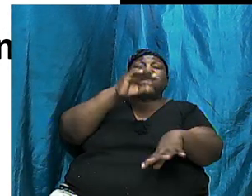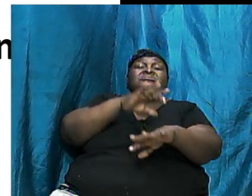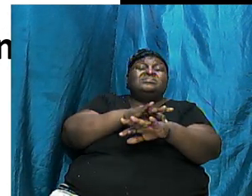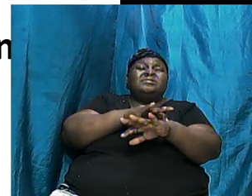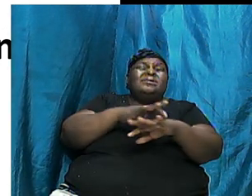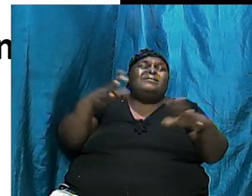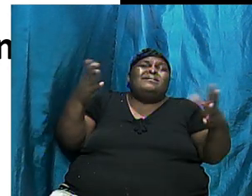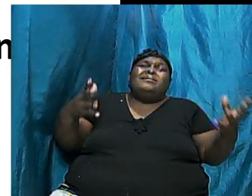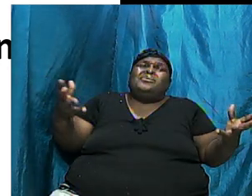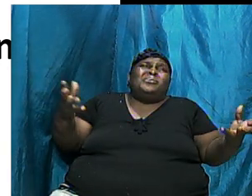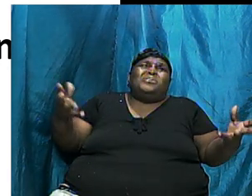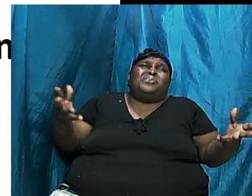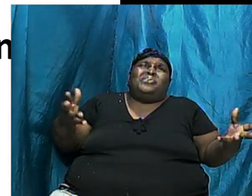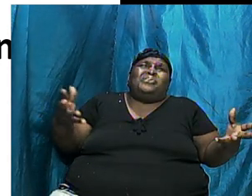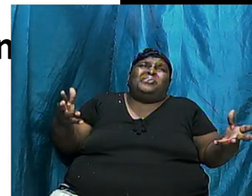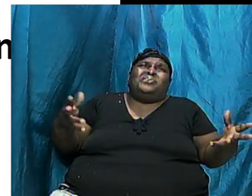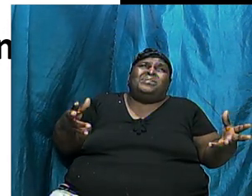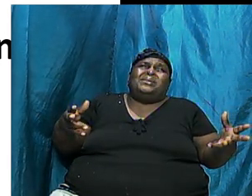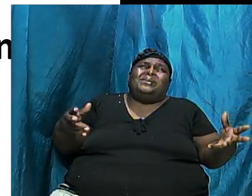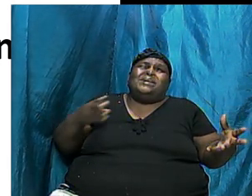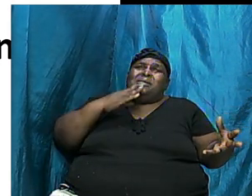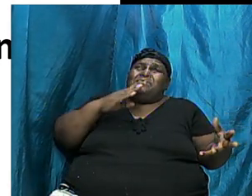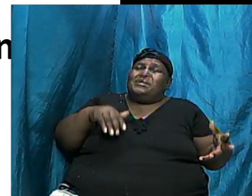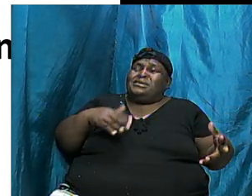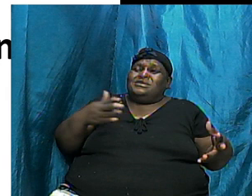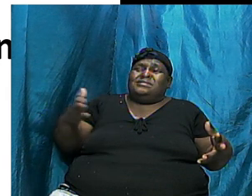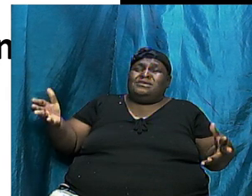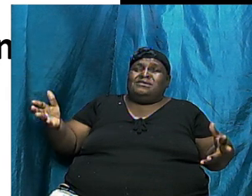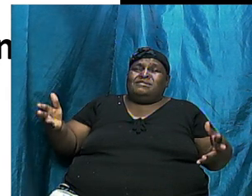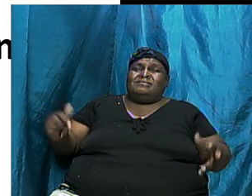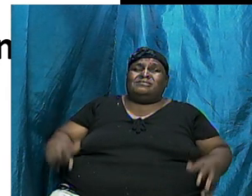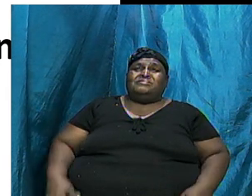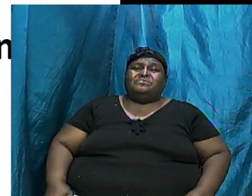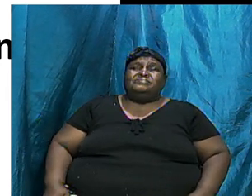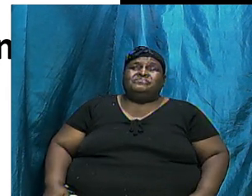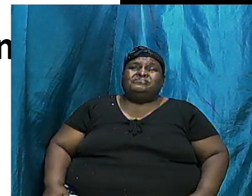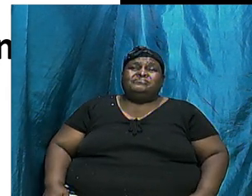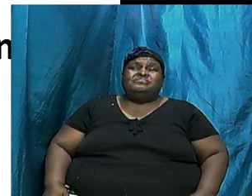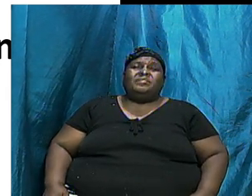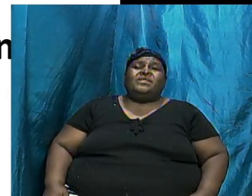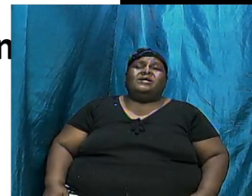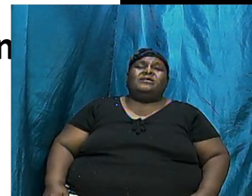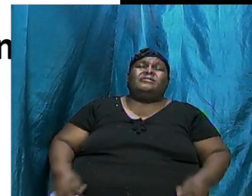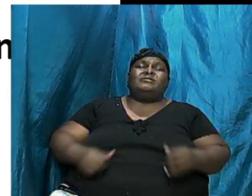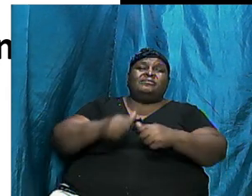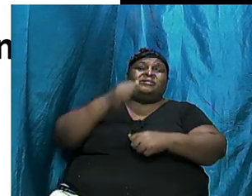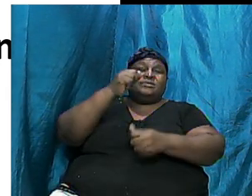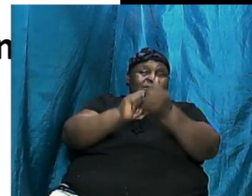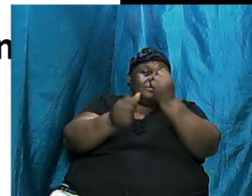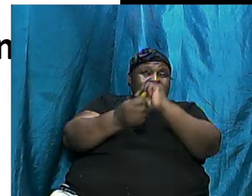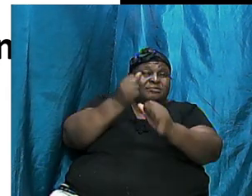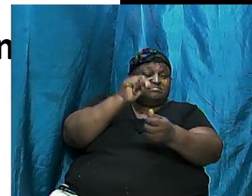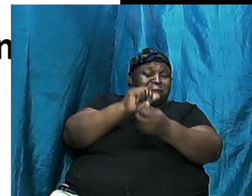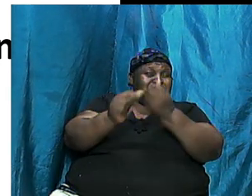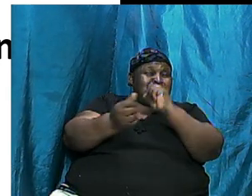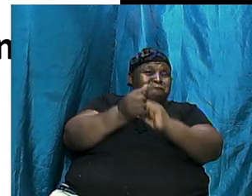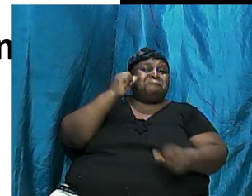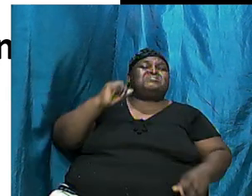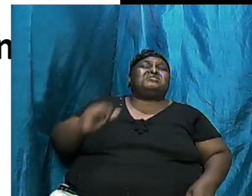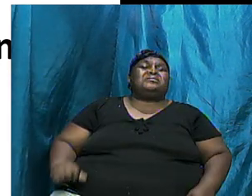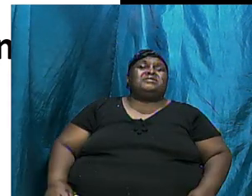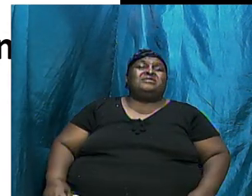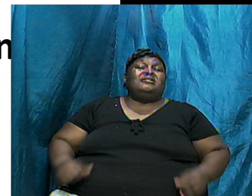terrible situation it was. But following the destruction, following the deluge, following